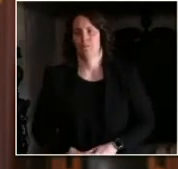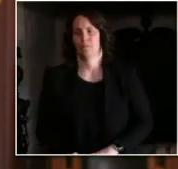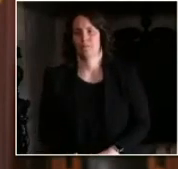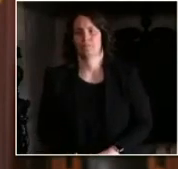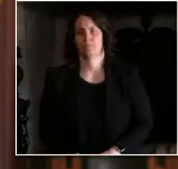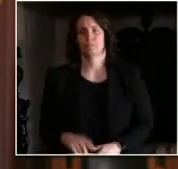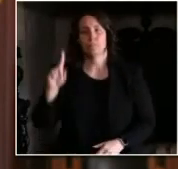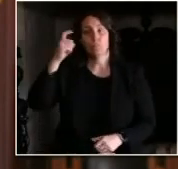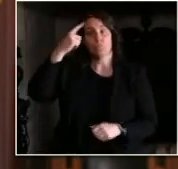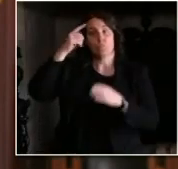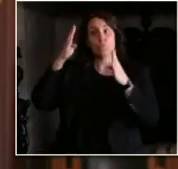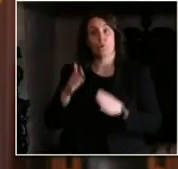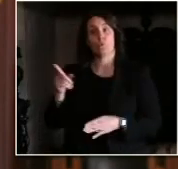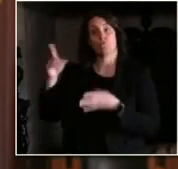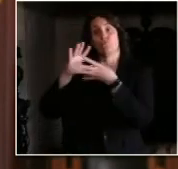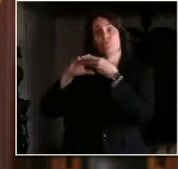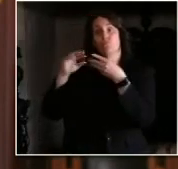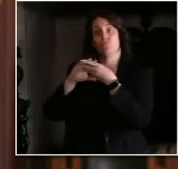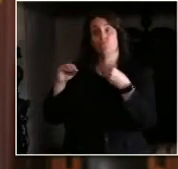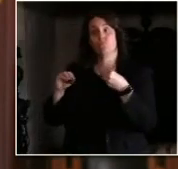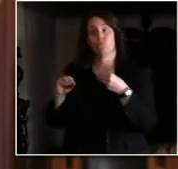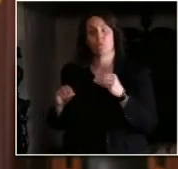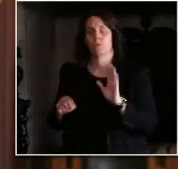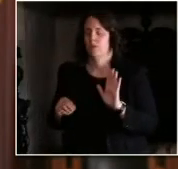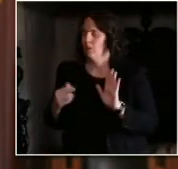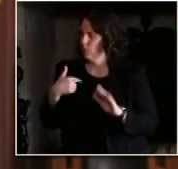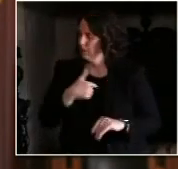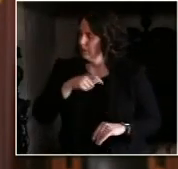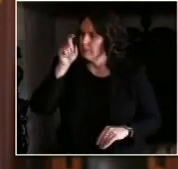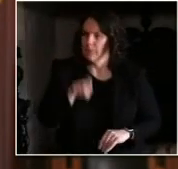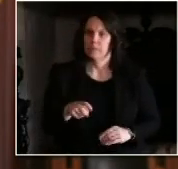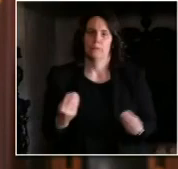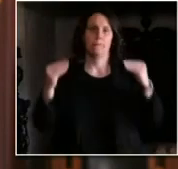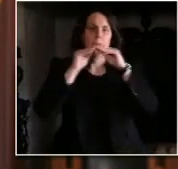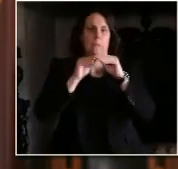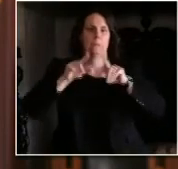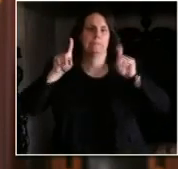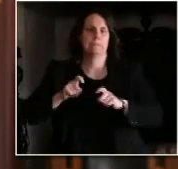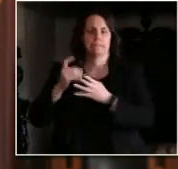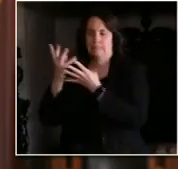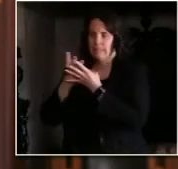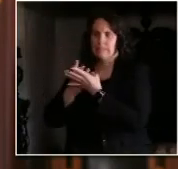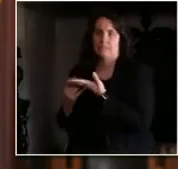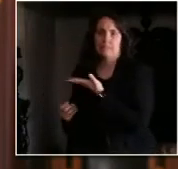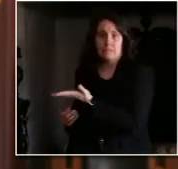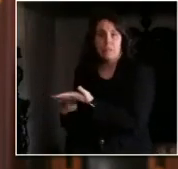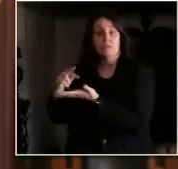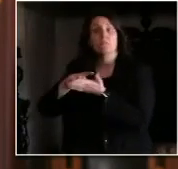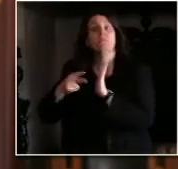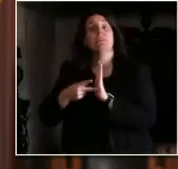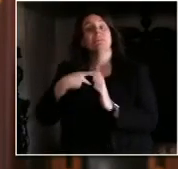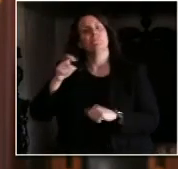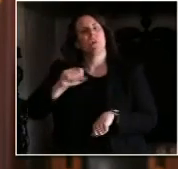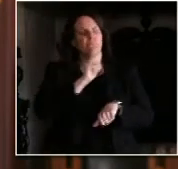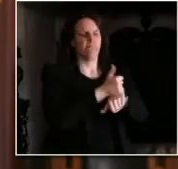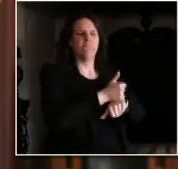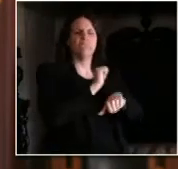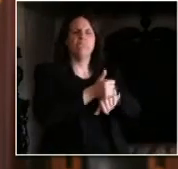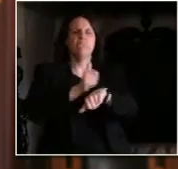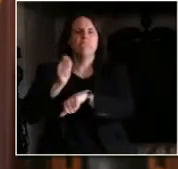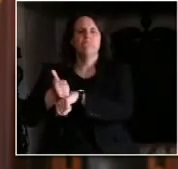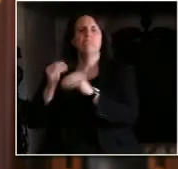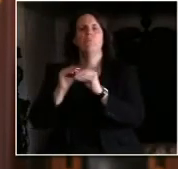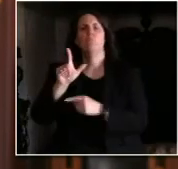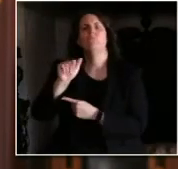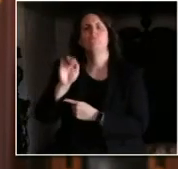increase testing. This means we need to not only build more lab capacity and acquire more testing supplies, but it also means